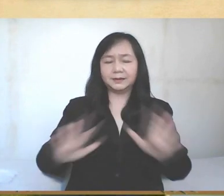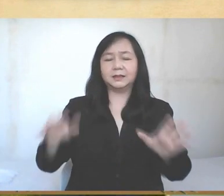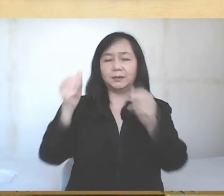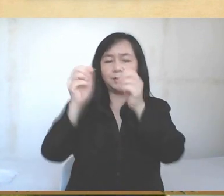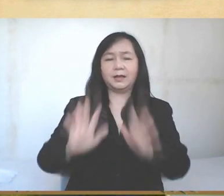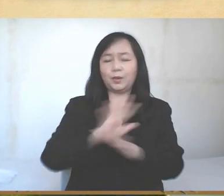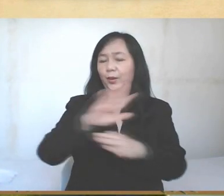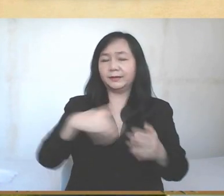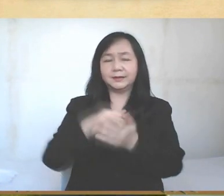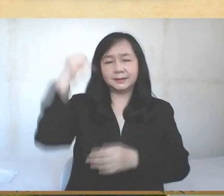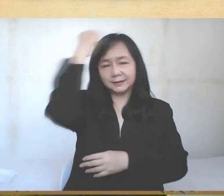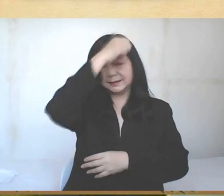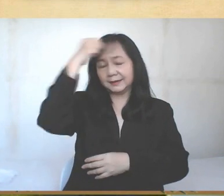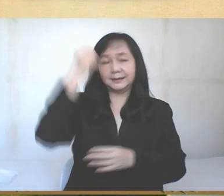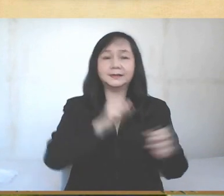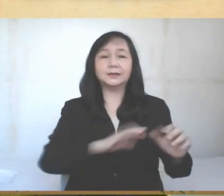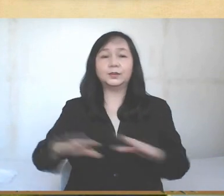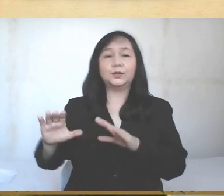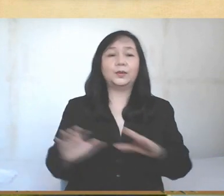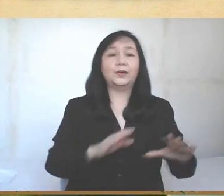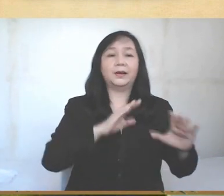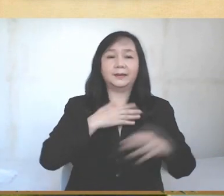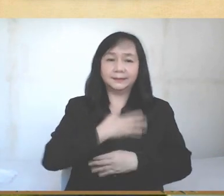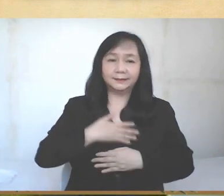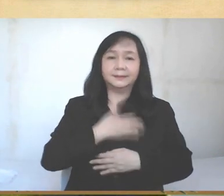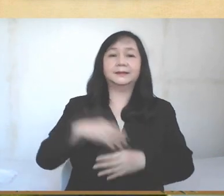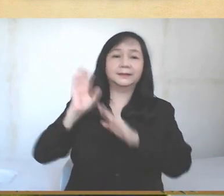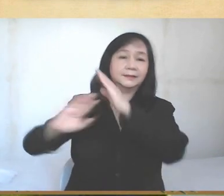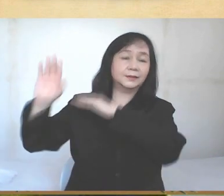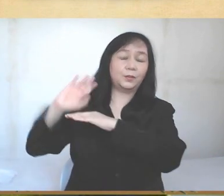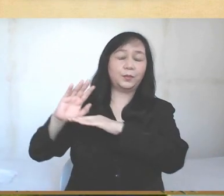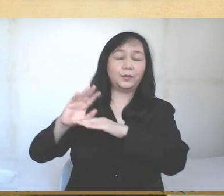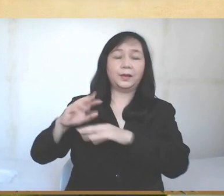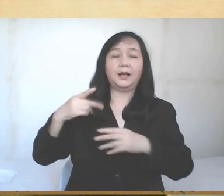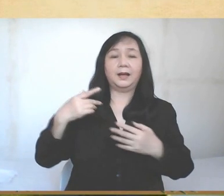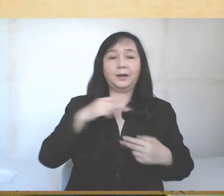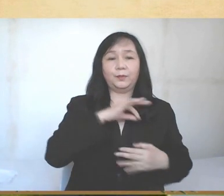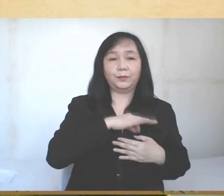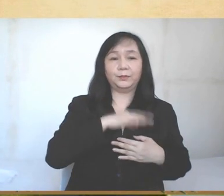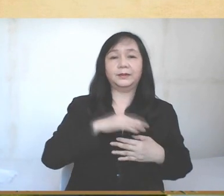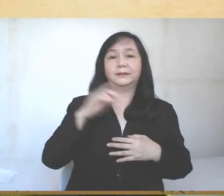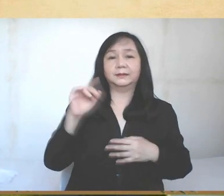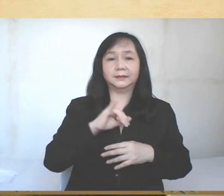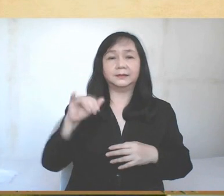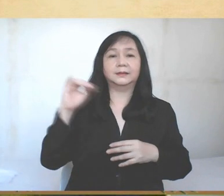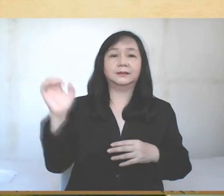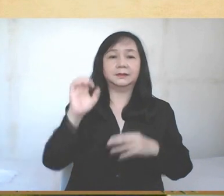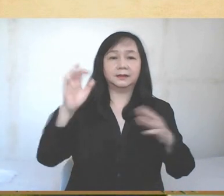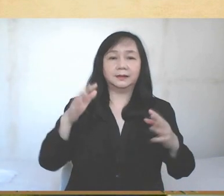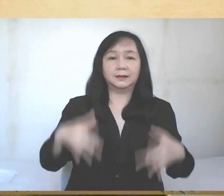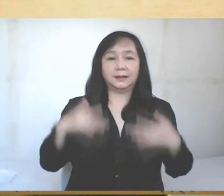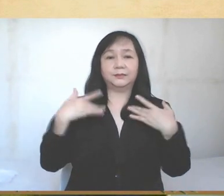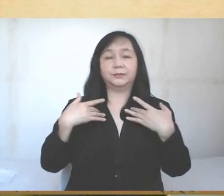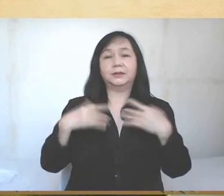with Blessed Joseph, her spouse, with the blessed Apostles, and all the saints who have pleased you throughout the ages, we may